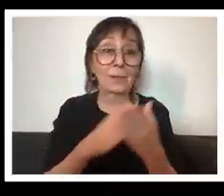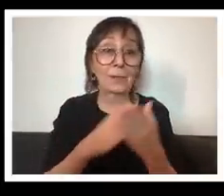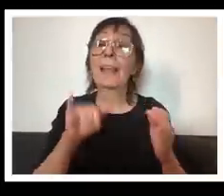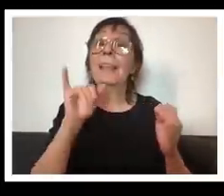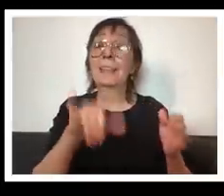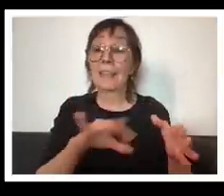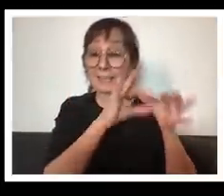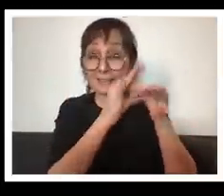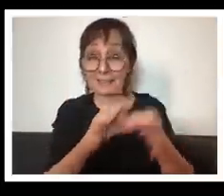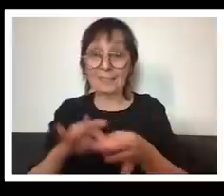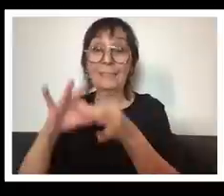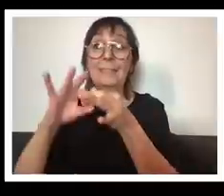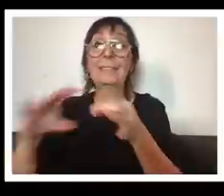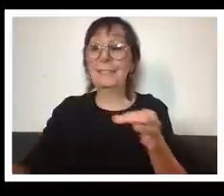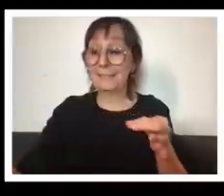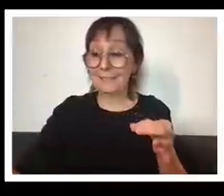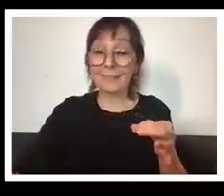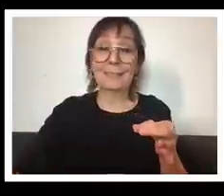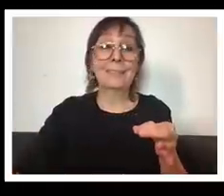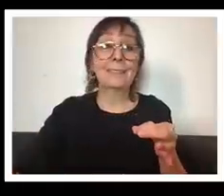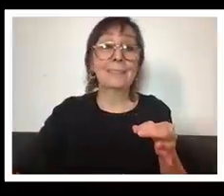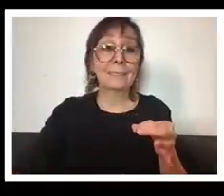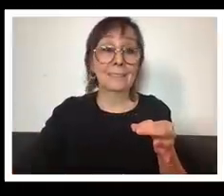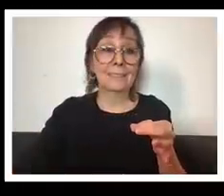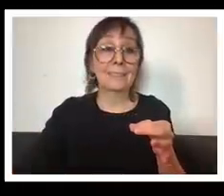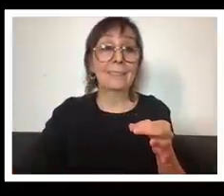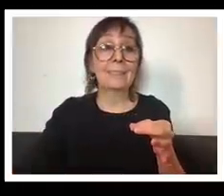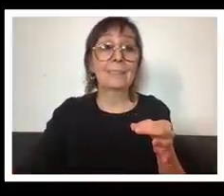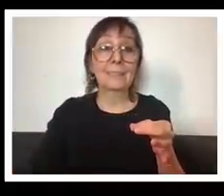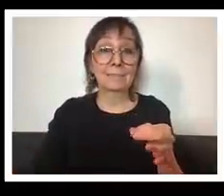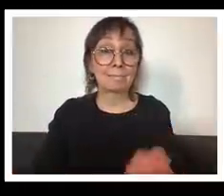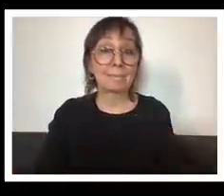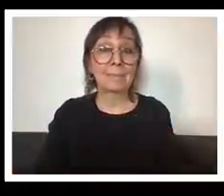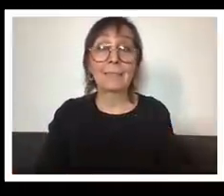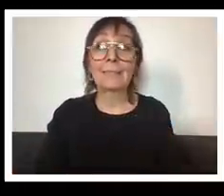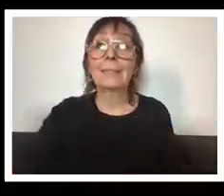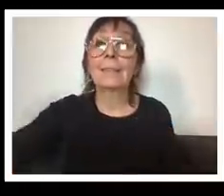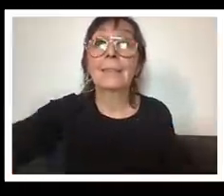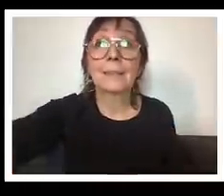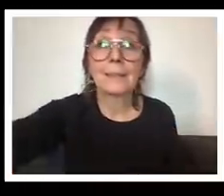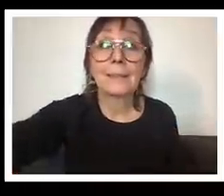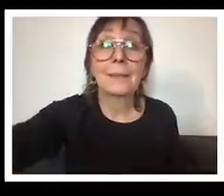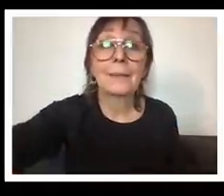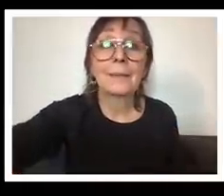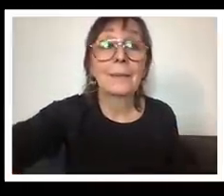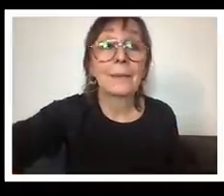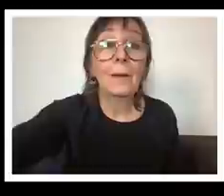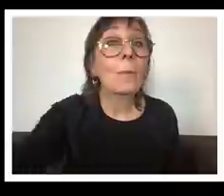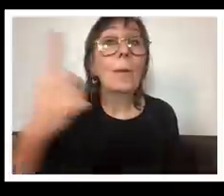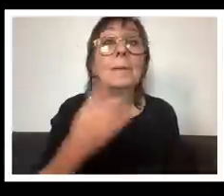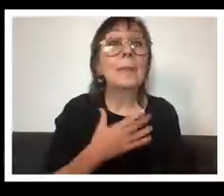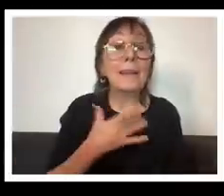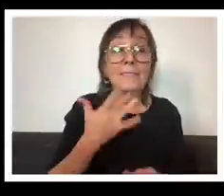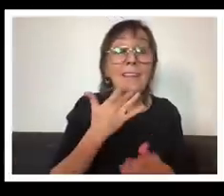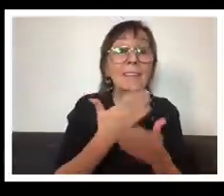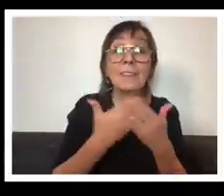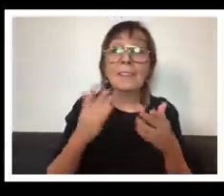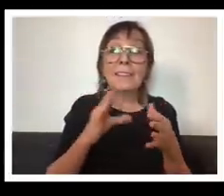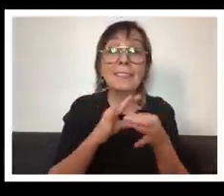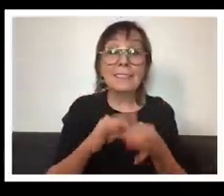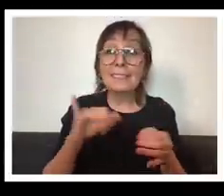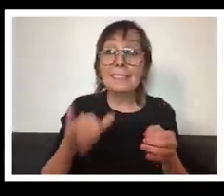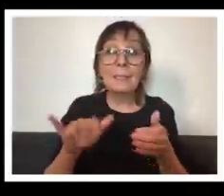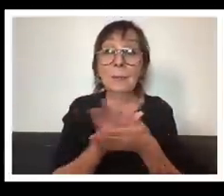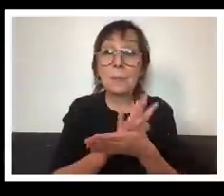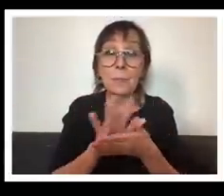brings me to um yeah uh one of my favorite things about the movie was that